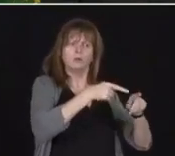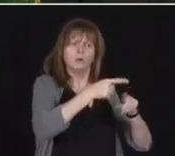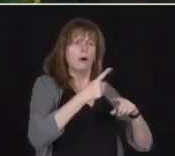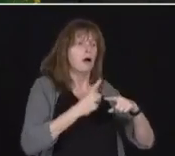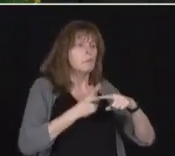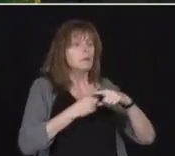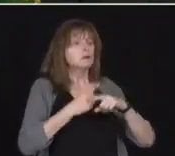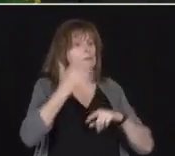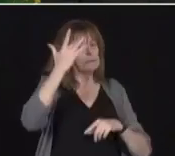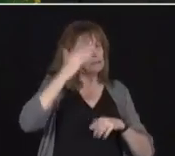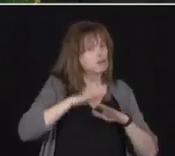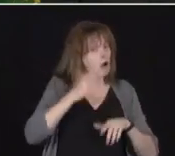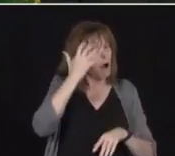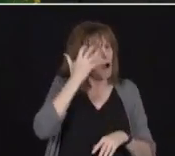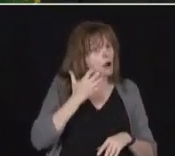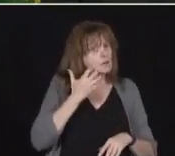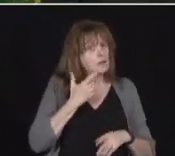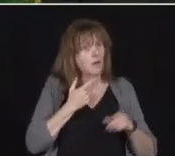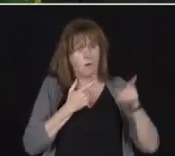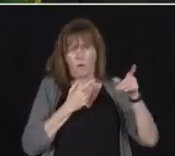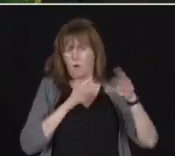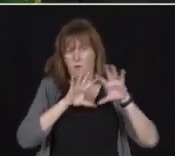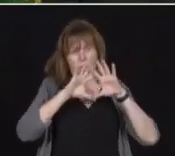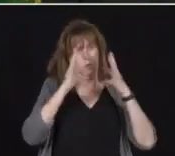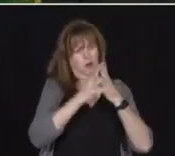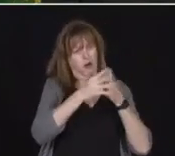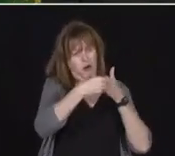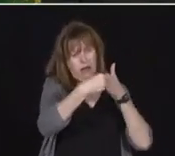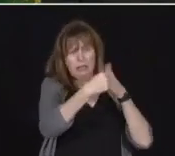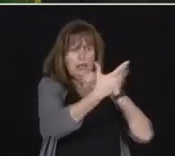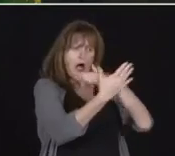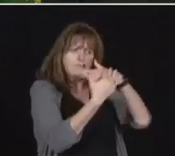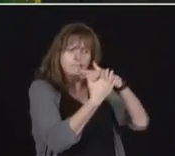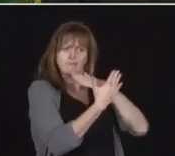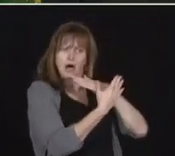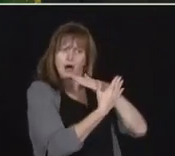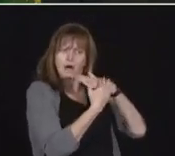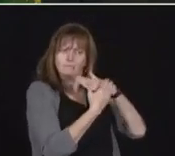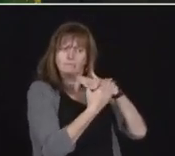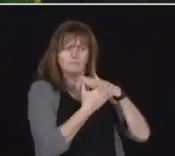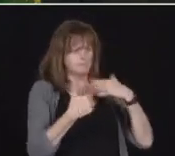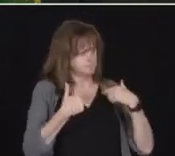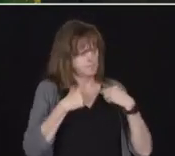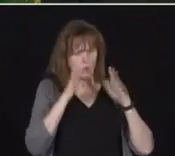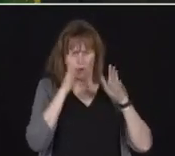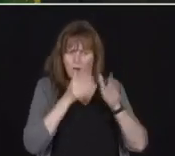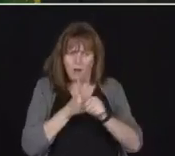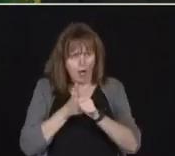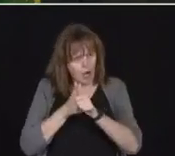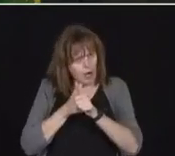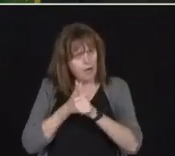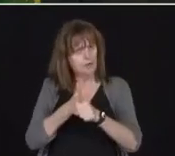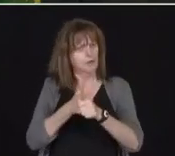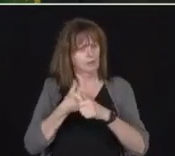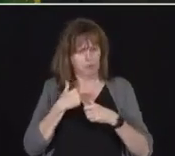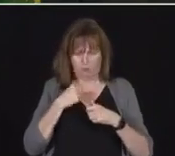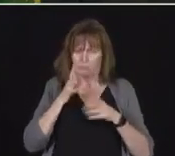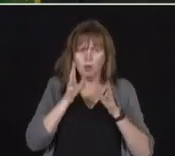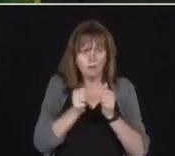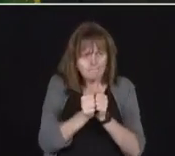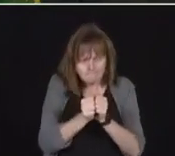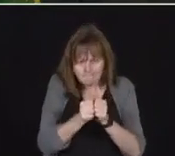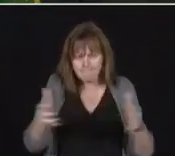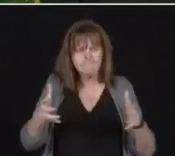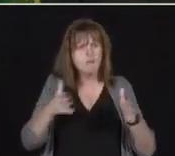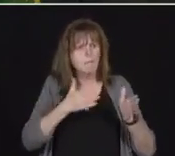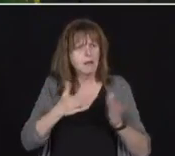global leaders in the area of the maintenance of health for our kids. So we are going to do that. We are going to build out that plan, release it to the public in June, by the